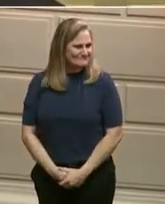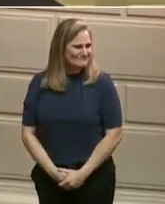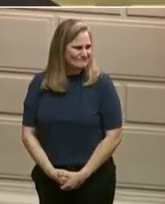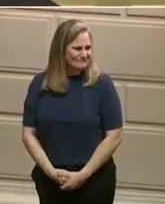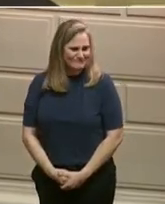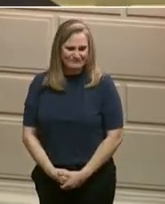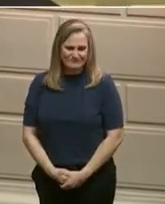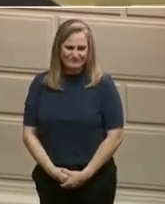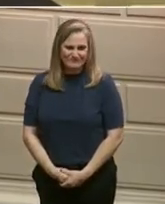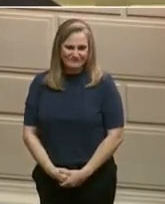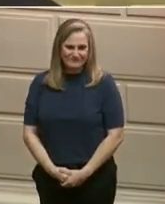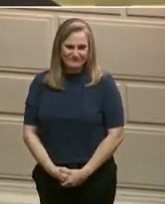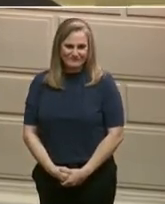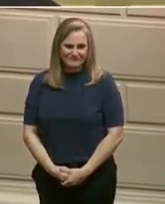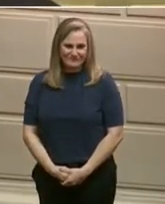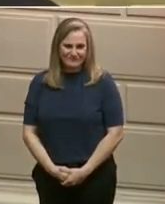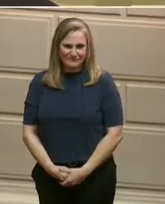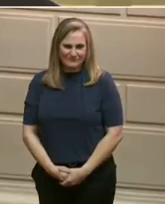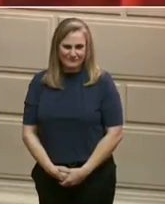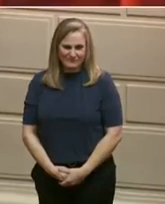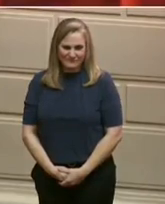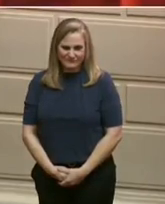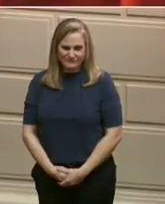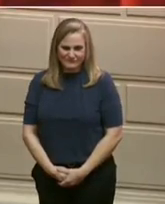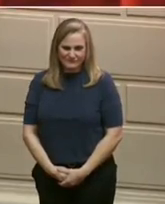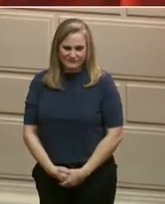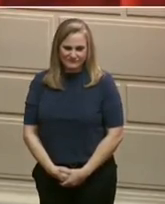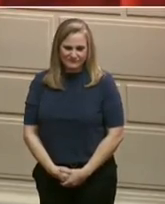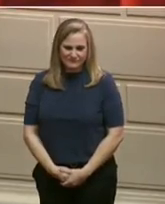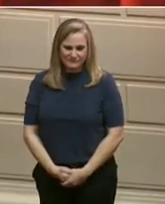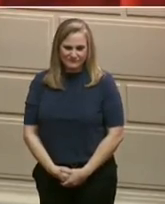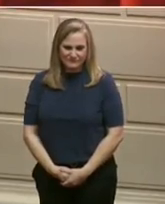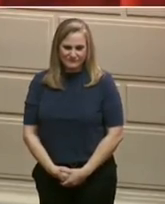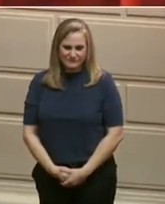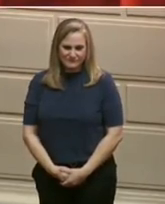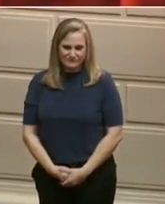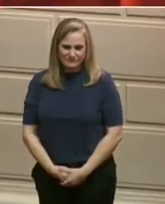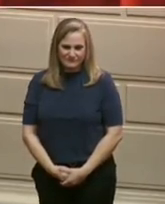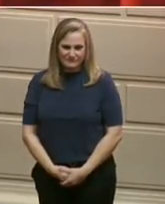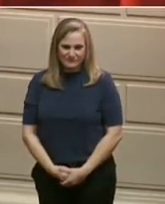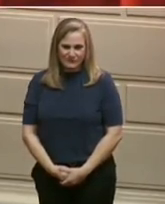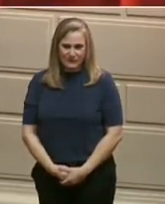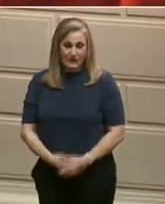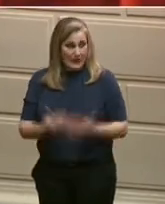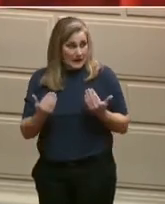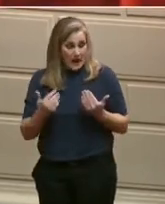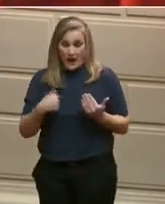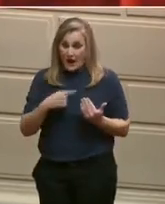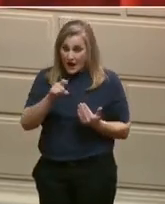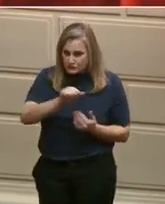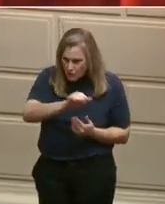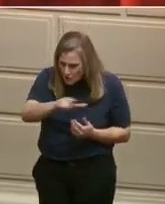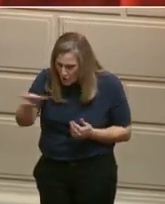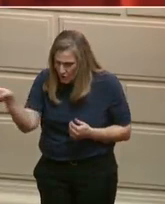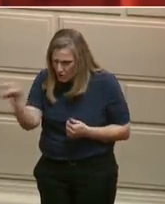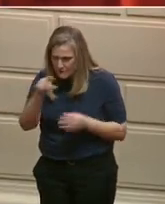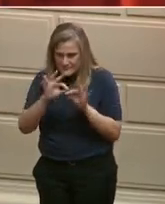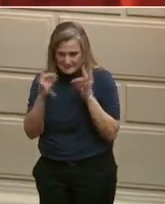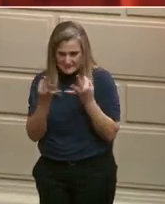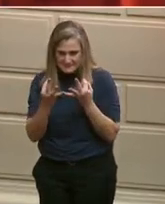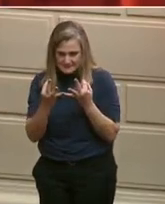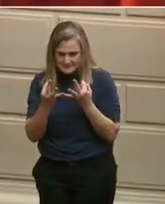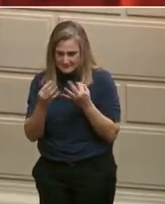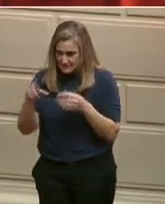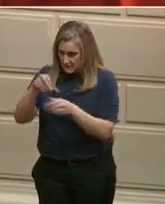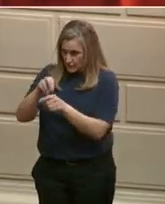Now, we're asking all Rhode Island families, parents, grandparents, aunts, uncles, guardians,